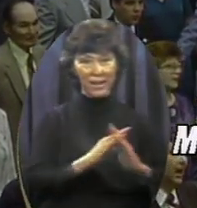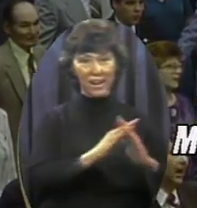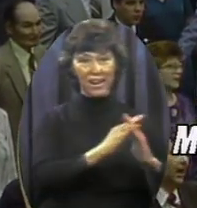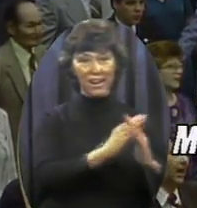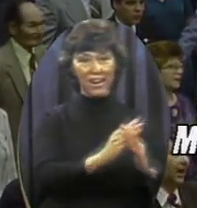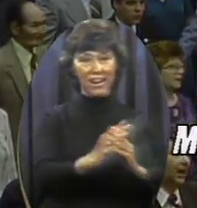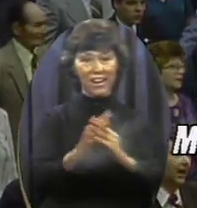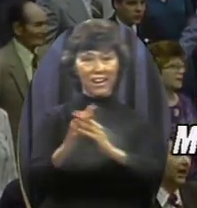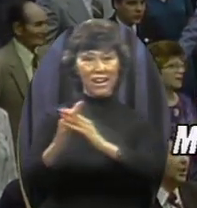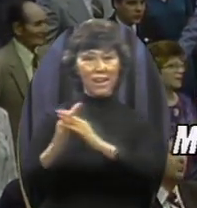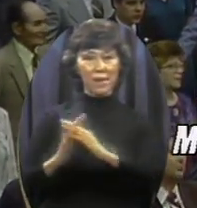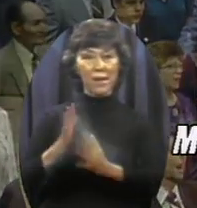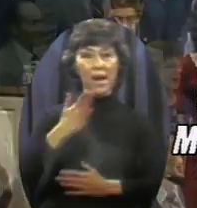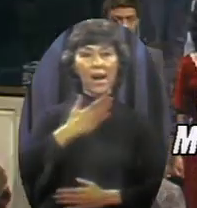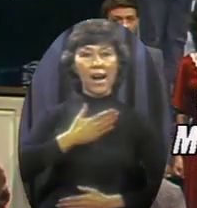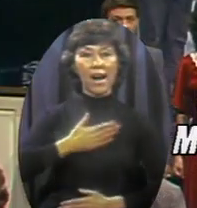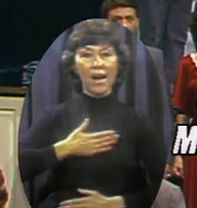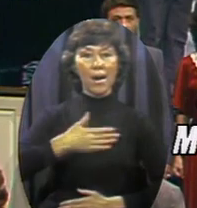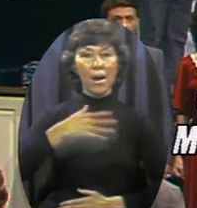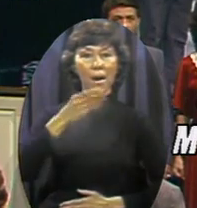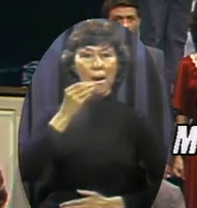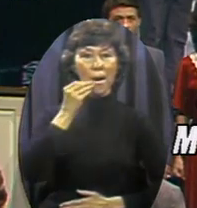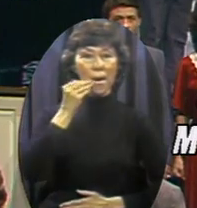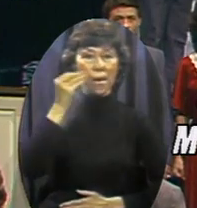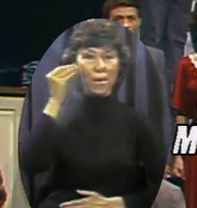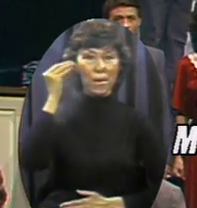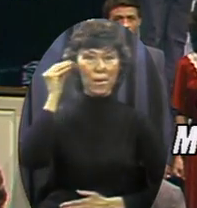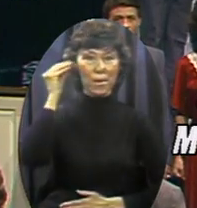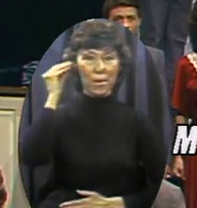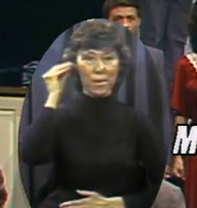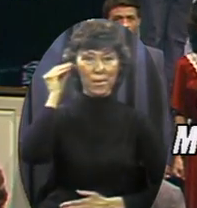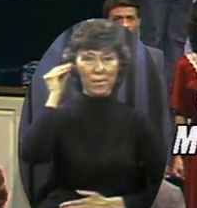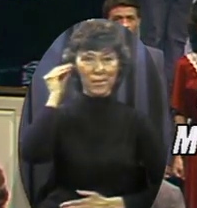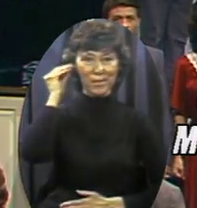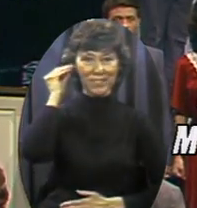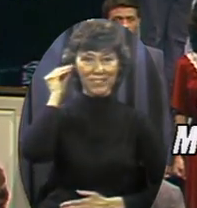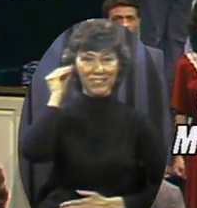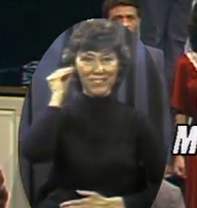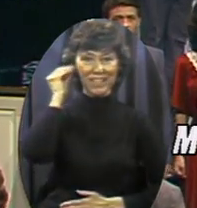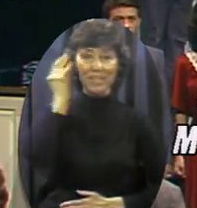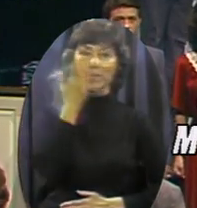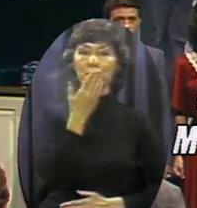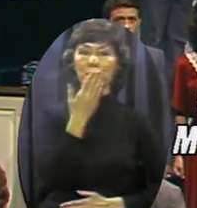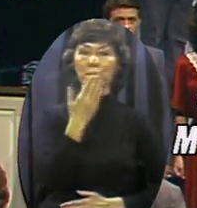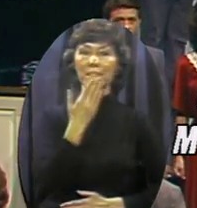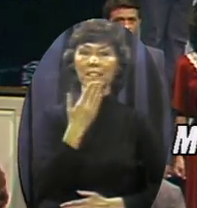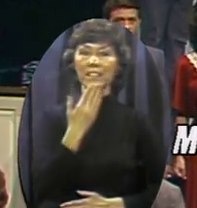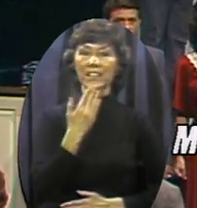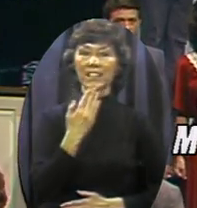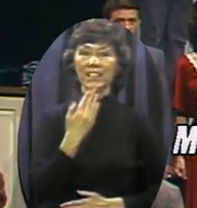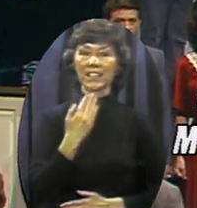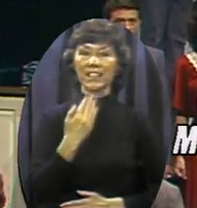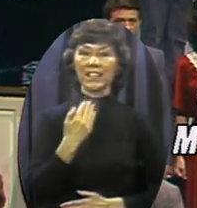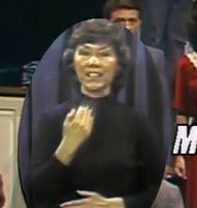My home sweet